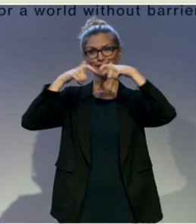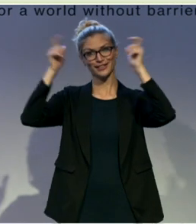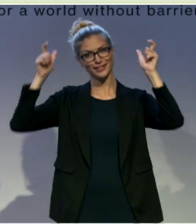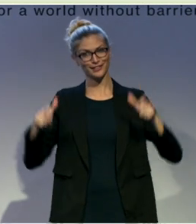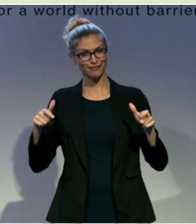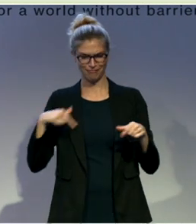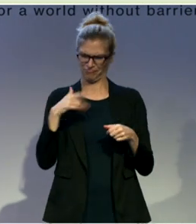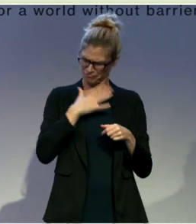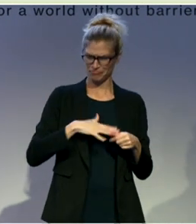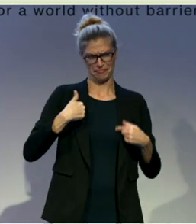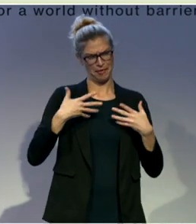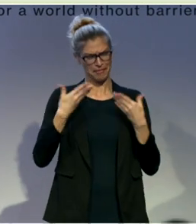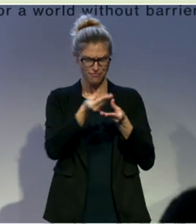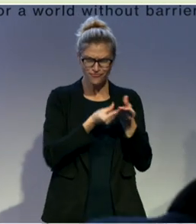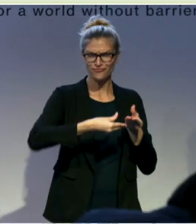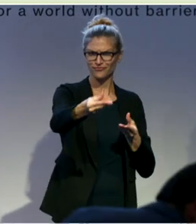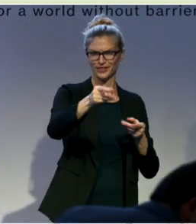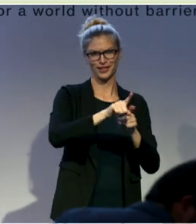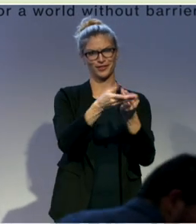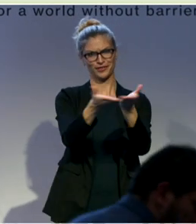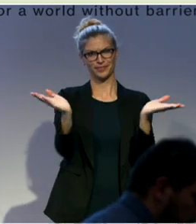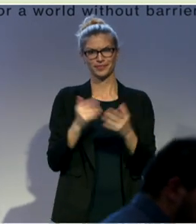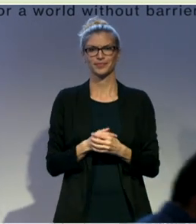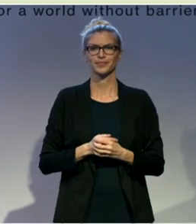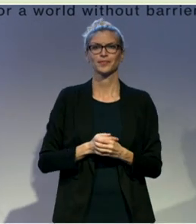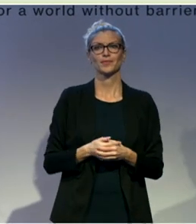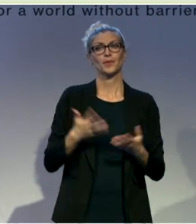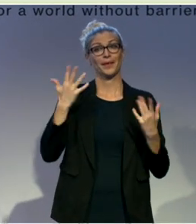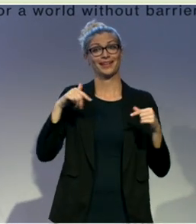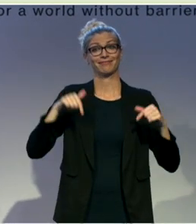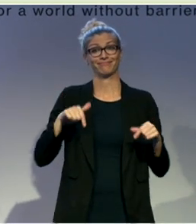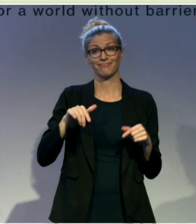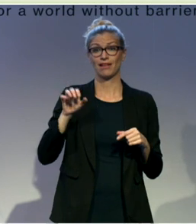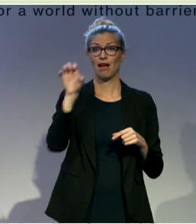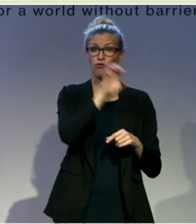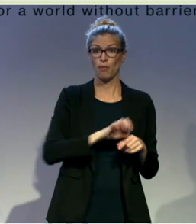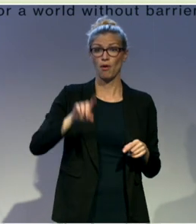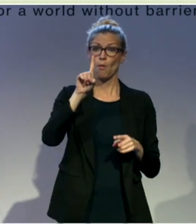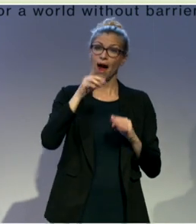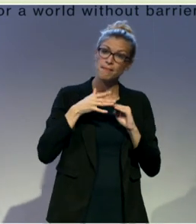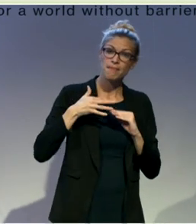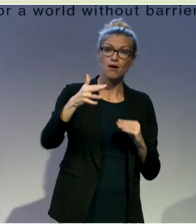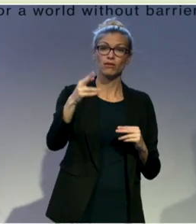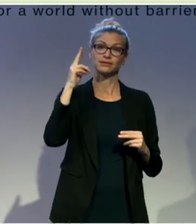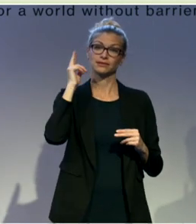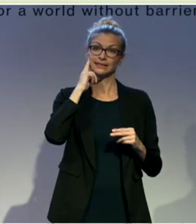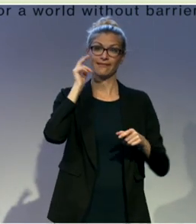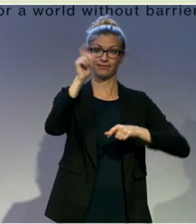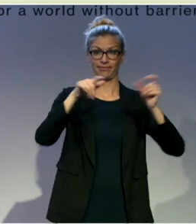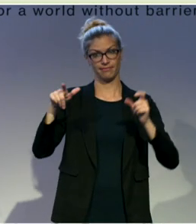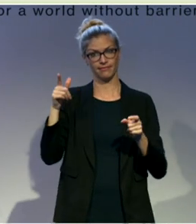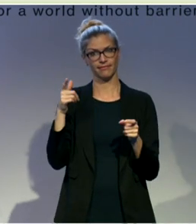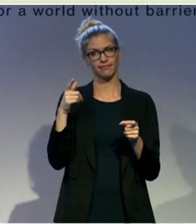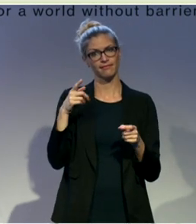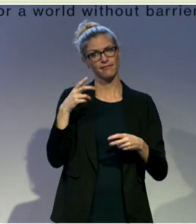There are facts, there are 1 million deaf in Europe, there are a lot of deaf interests in education. Up to 75% are functionally